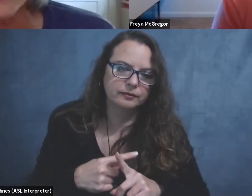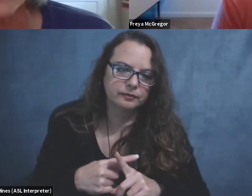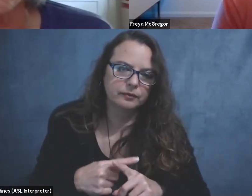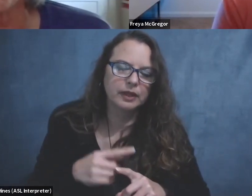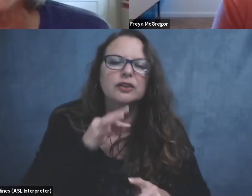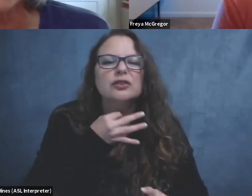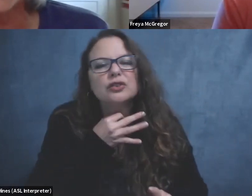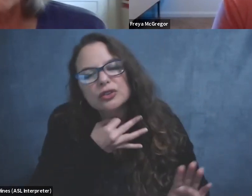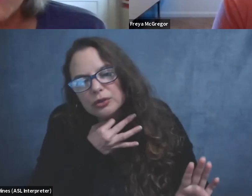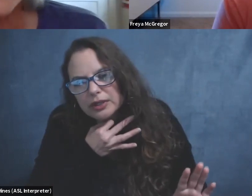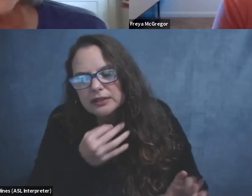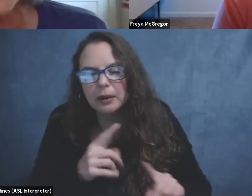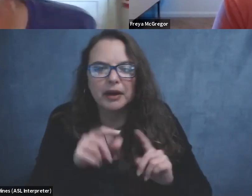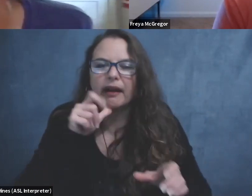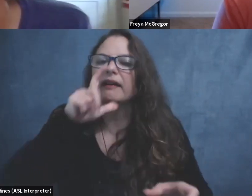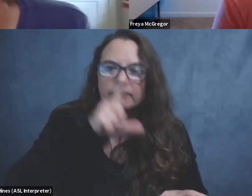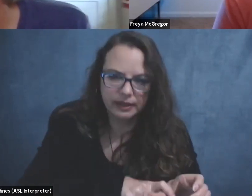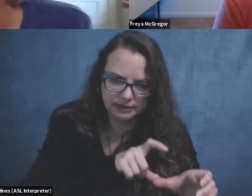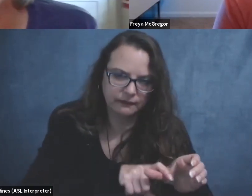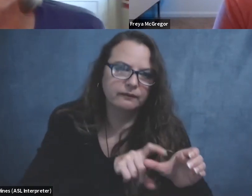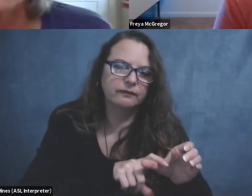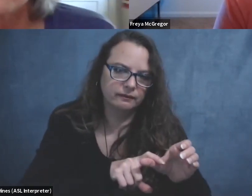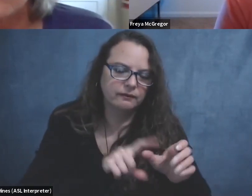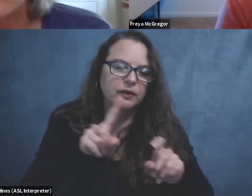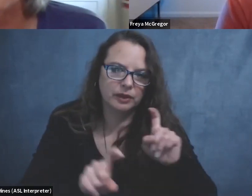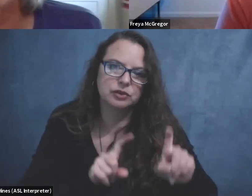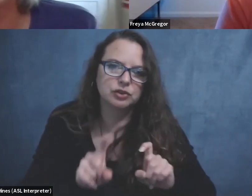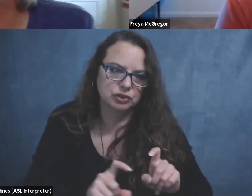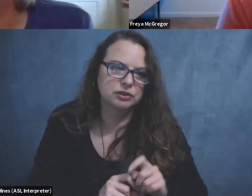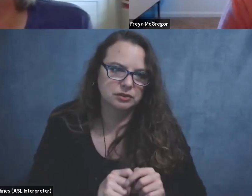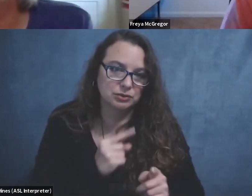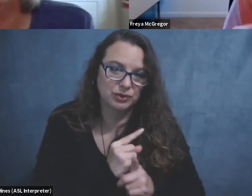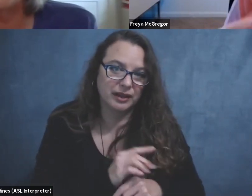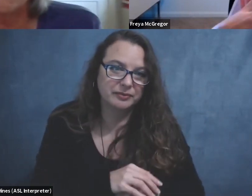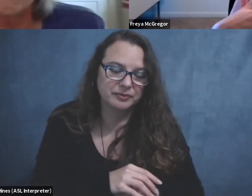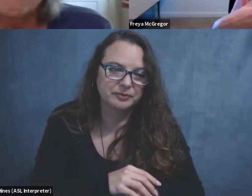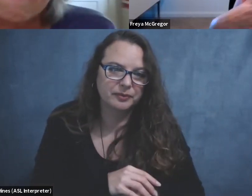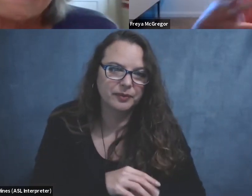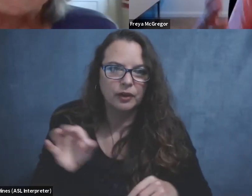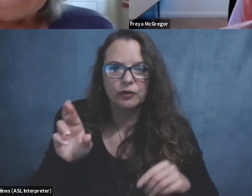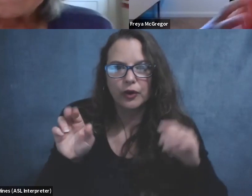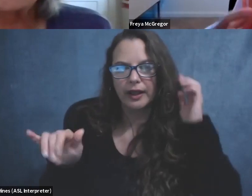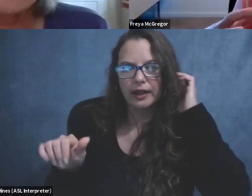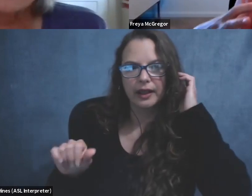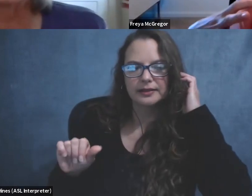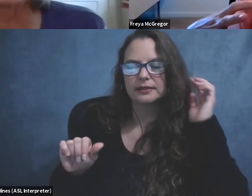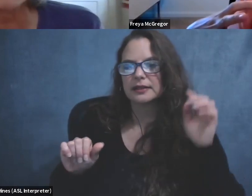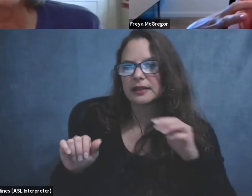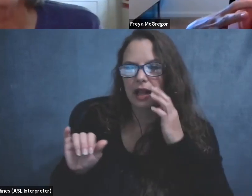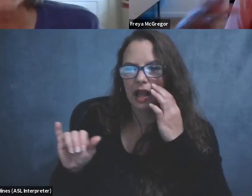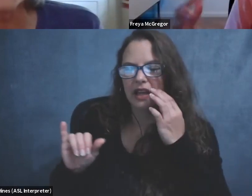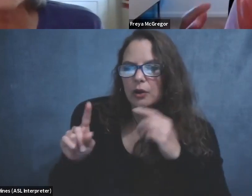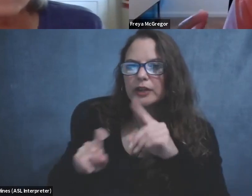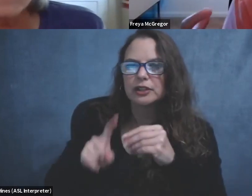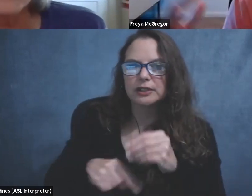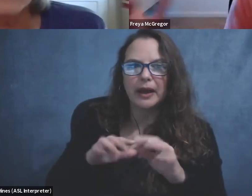curious, but not invasive questions. Right. Sort of questions like that are about how can